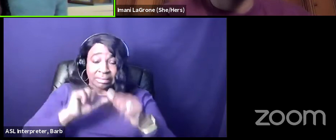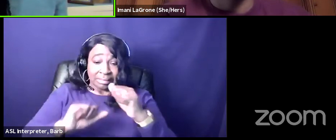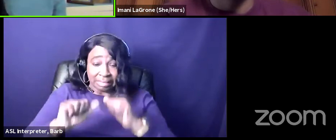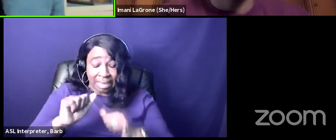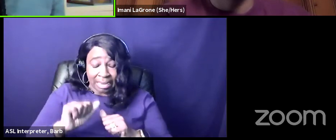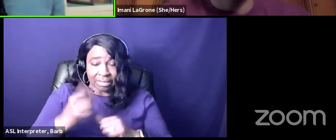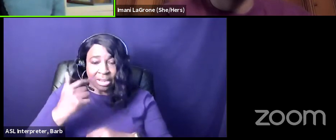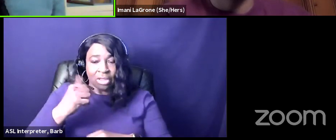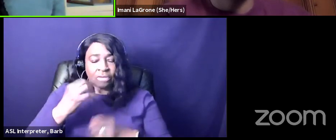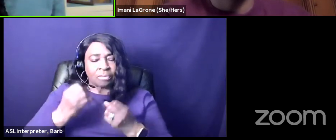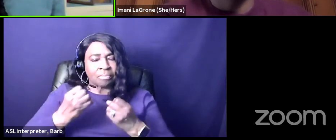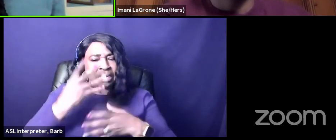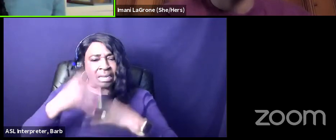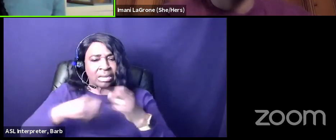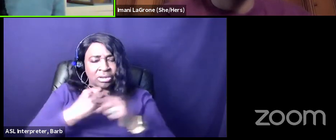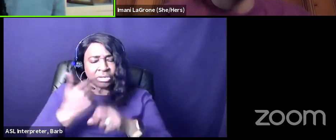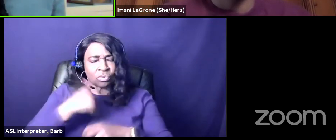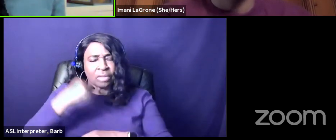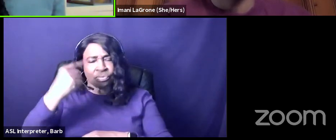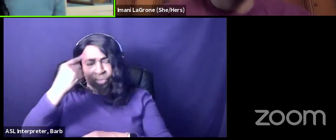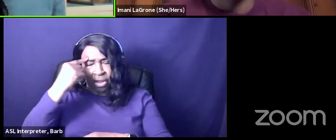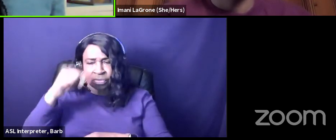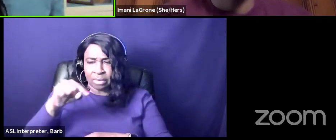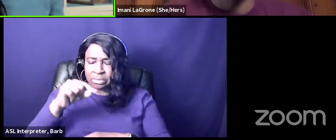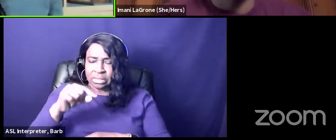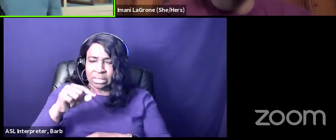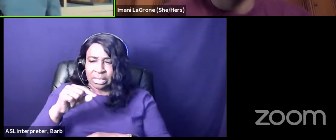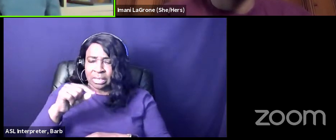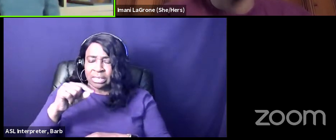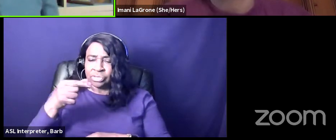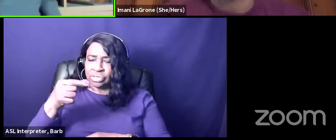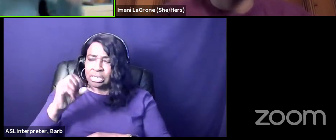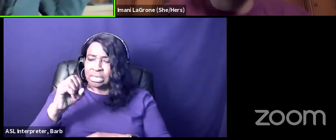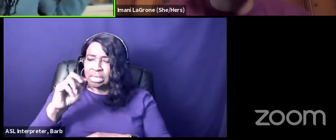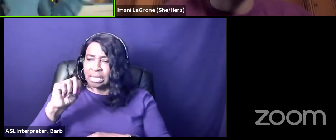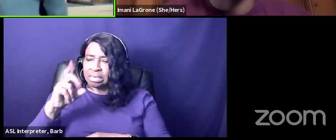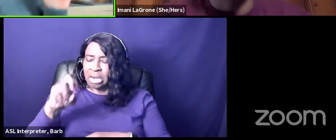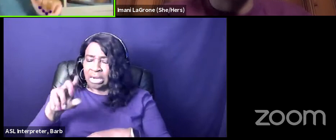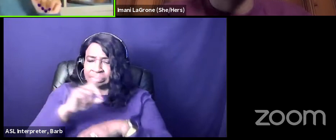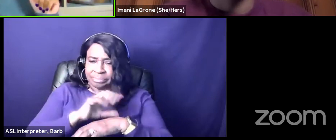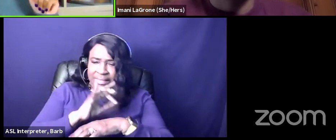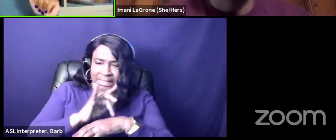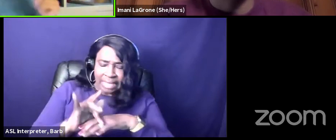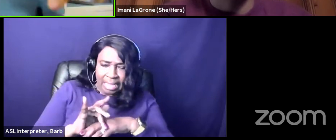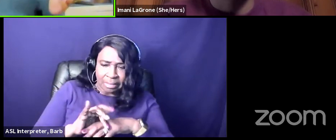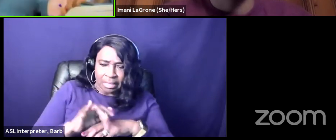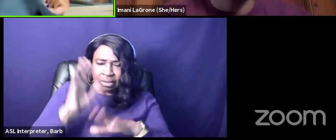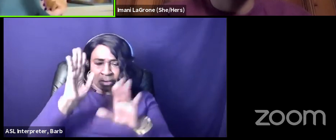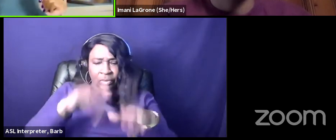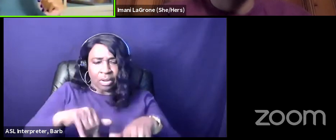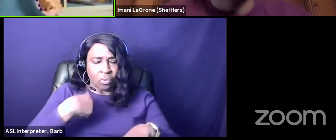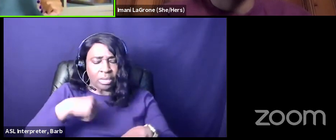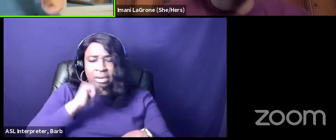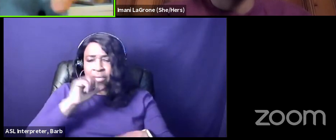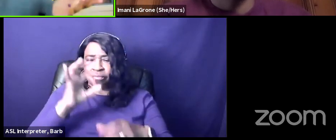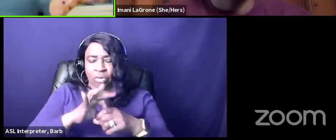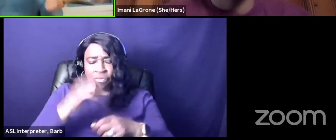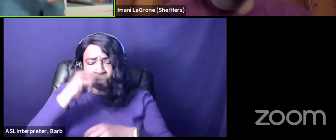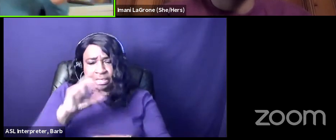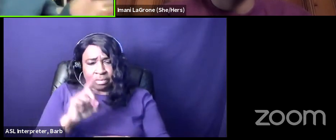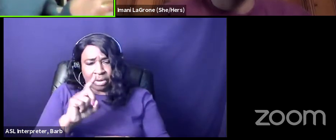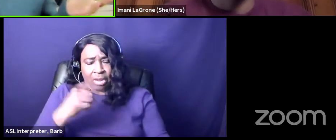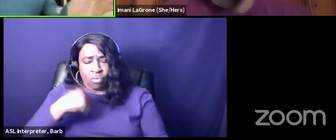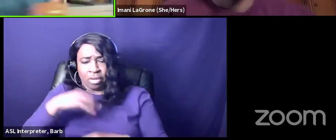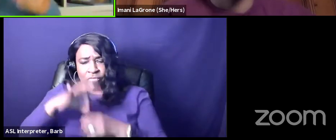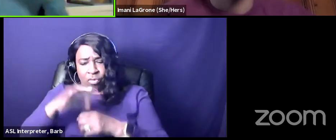thought that there was this gender gap people taught taught it women vote for democrats men vote for republicans okay that's